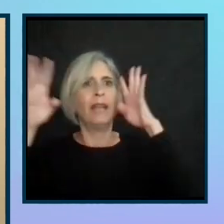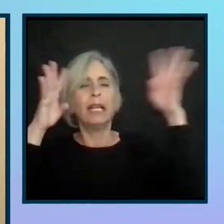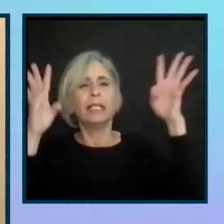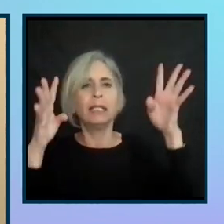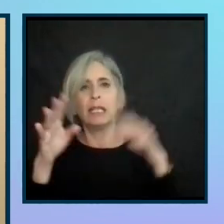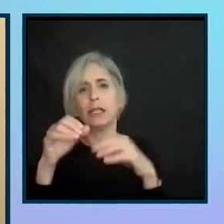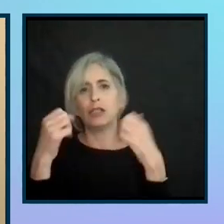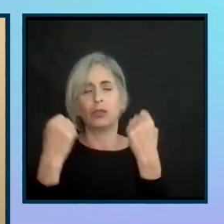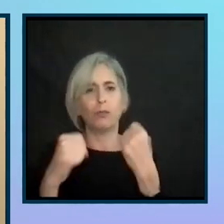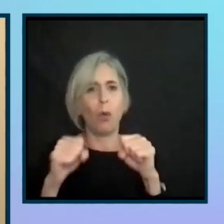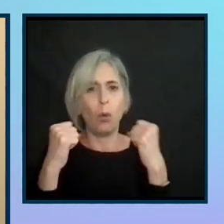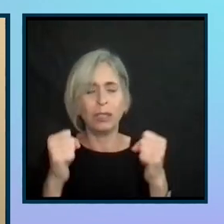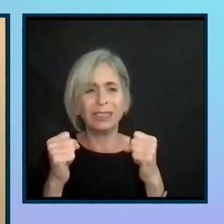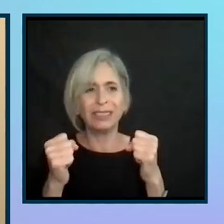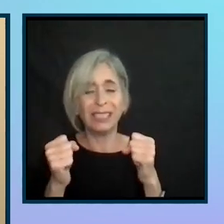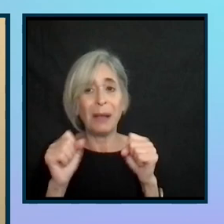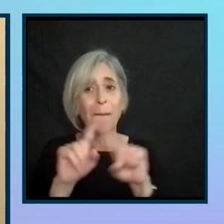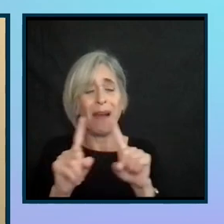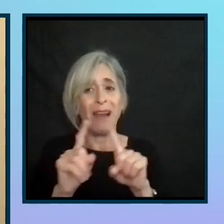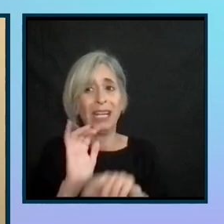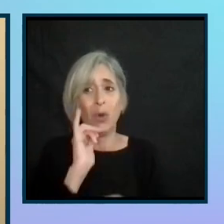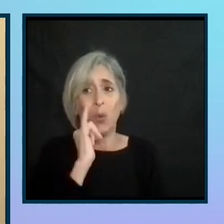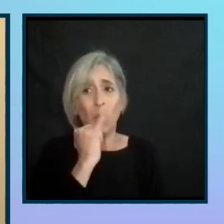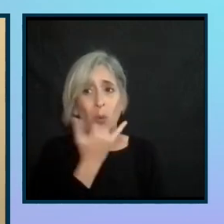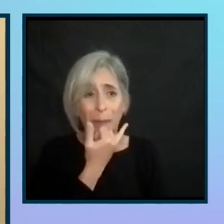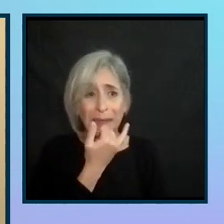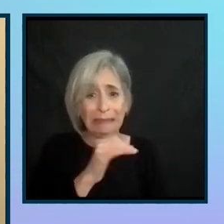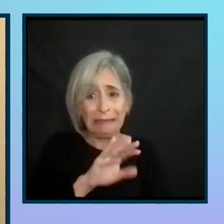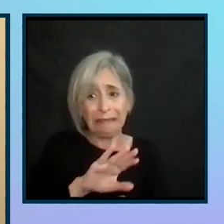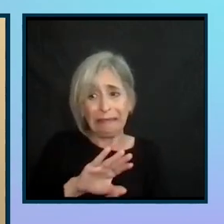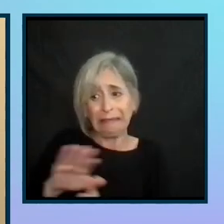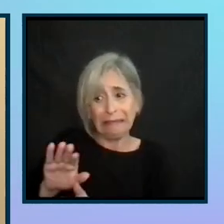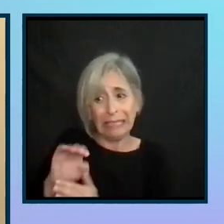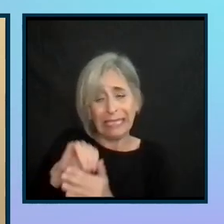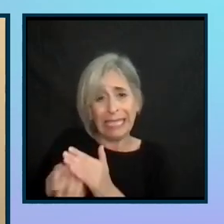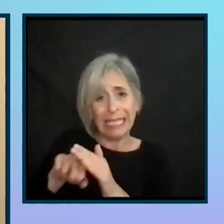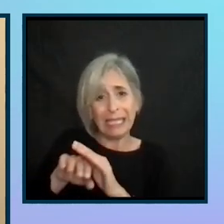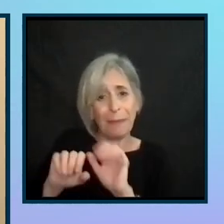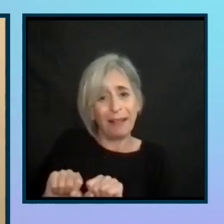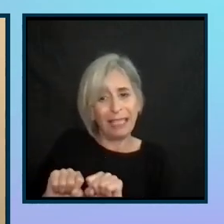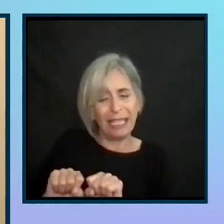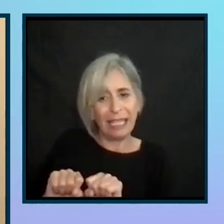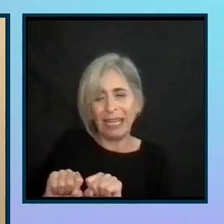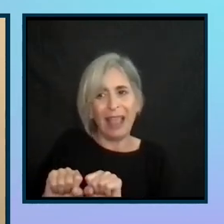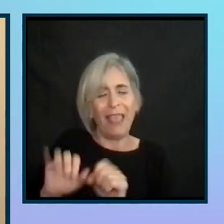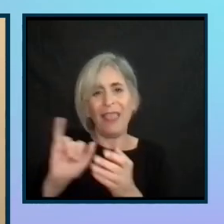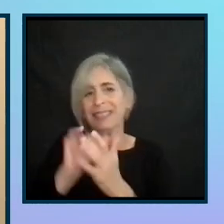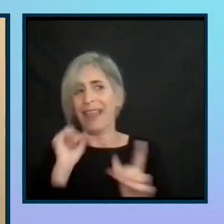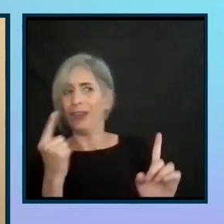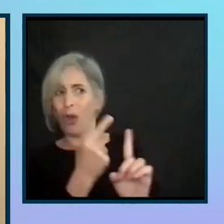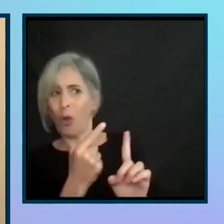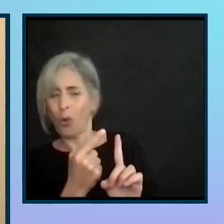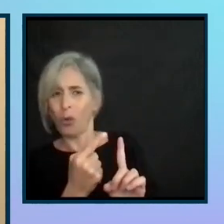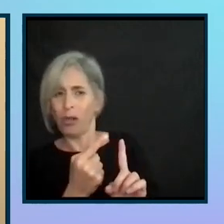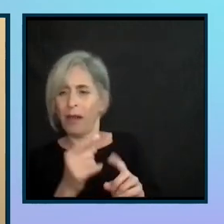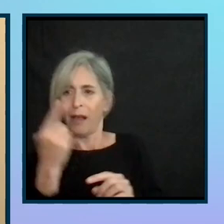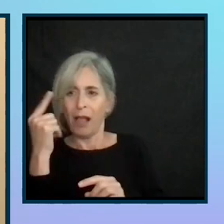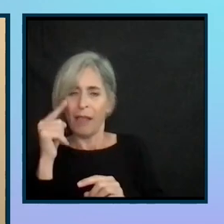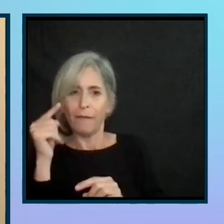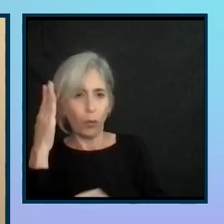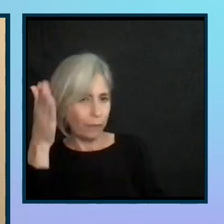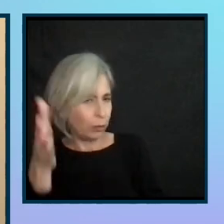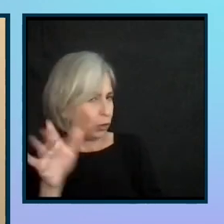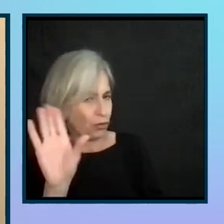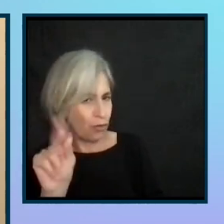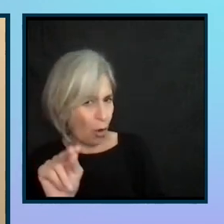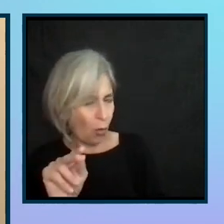Accessibility kind of got brushed aside. And that's not who Yahoo is, or plans to be in the future. And within a